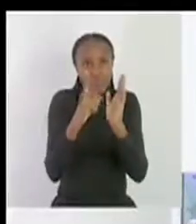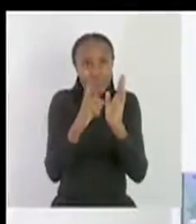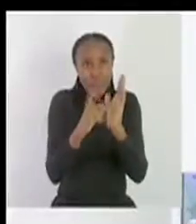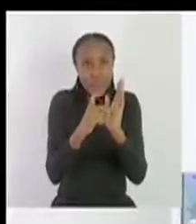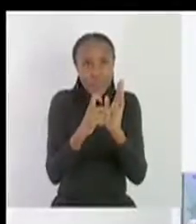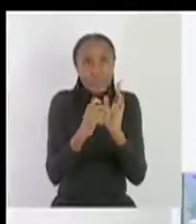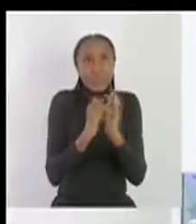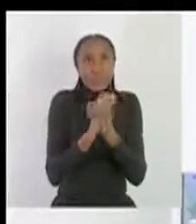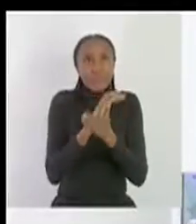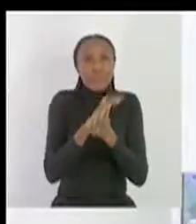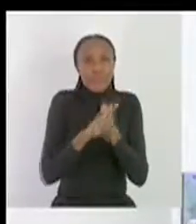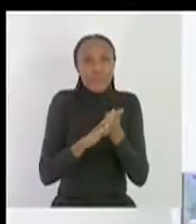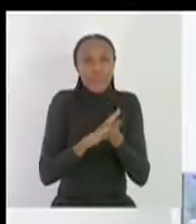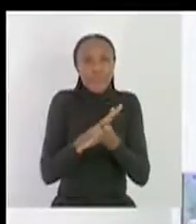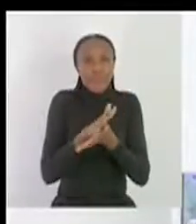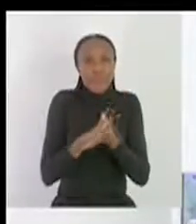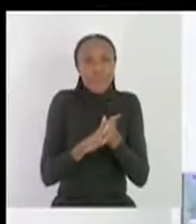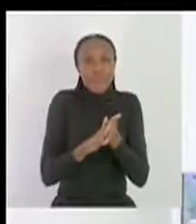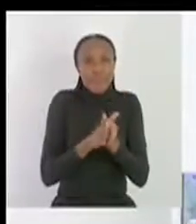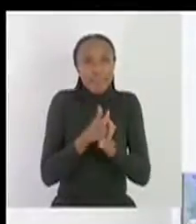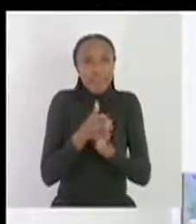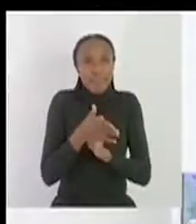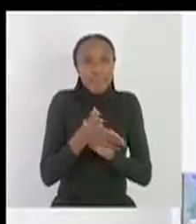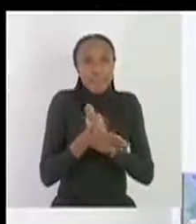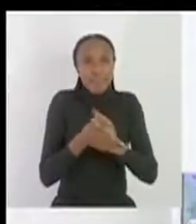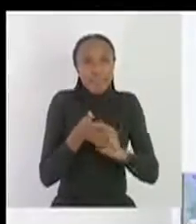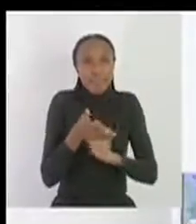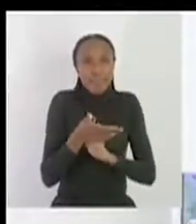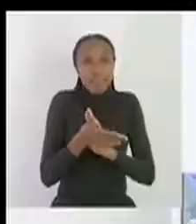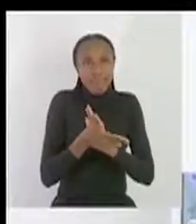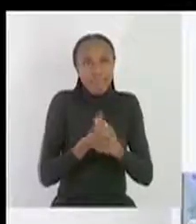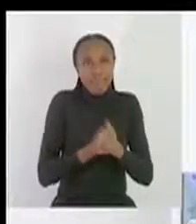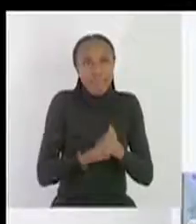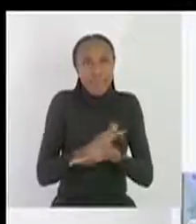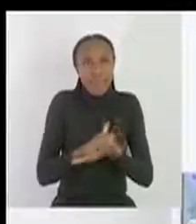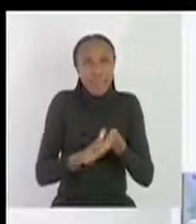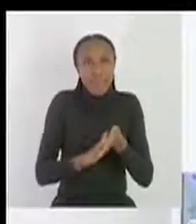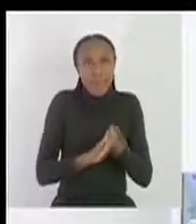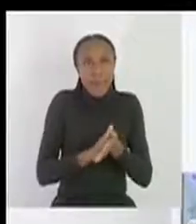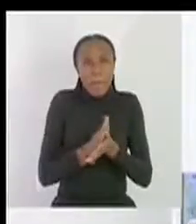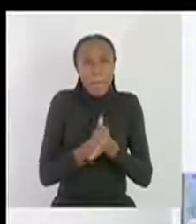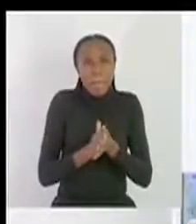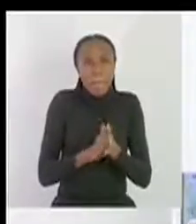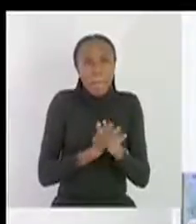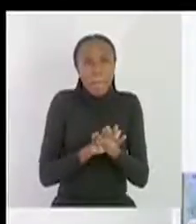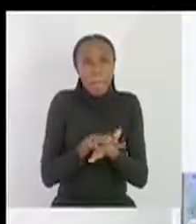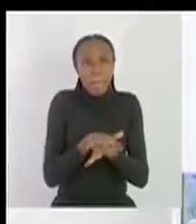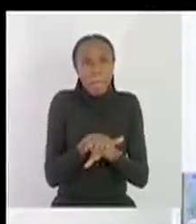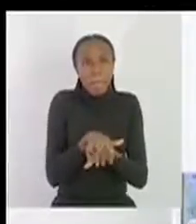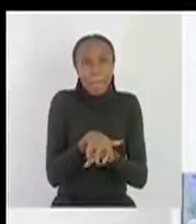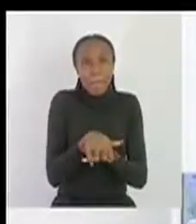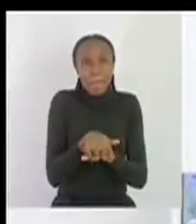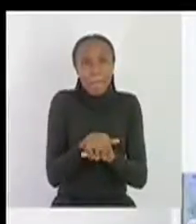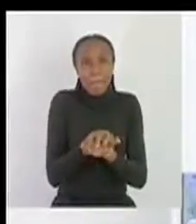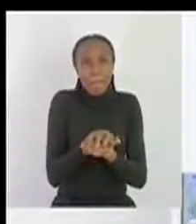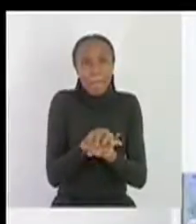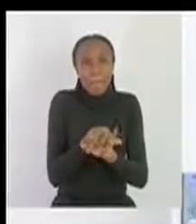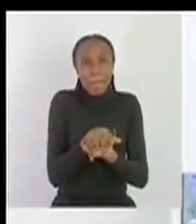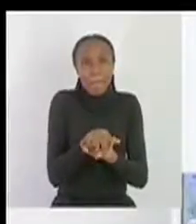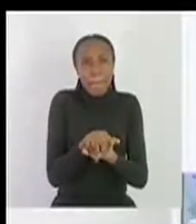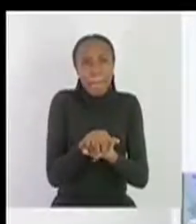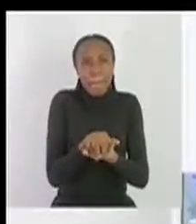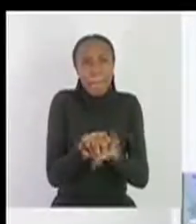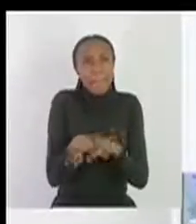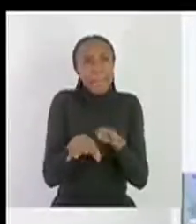then we make sure that we apply it properly both inside and then also outside and then even between the